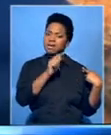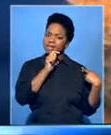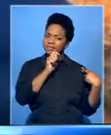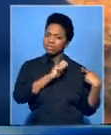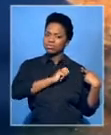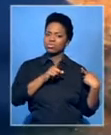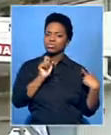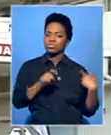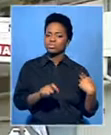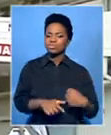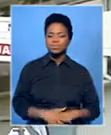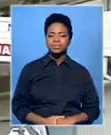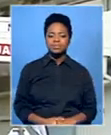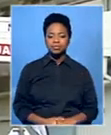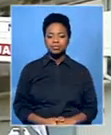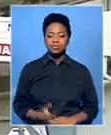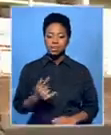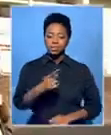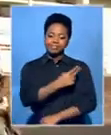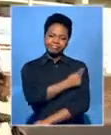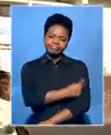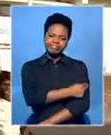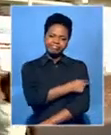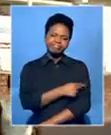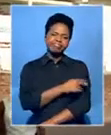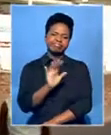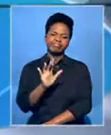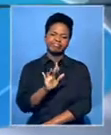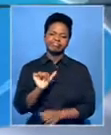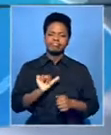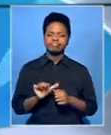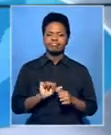might have been committed in the country. Mtembo is reported to be recovering well.